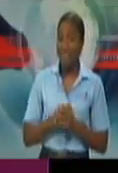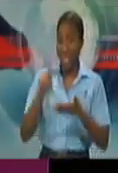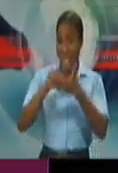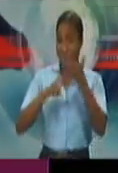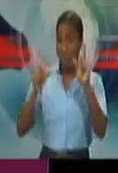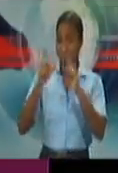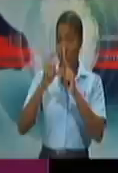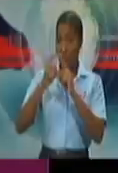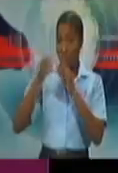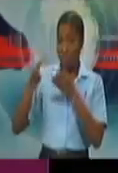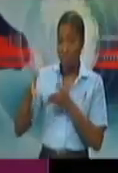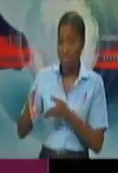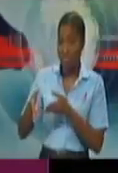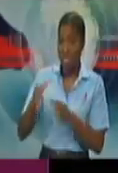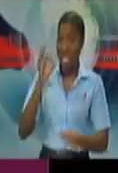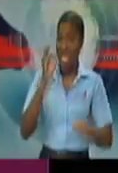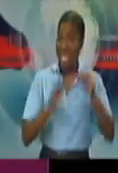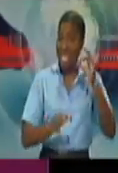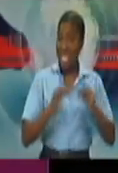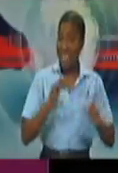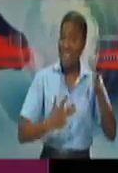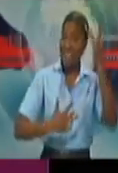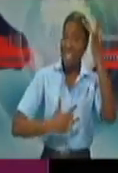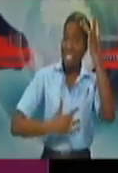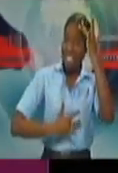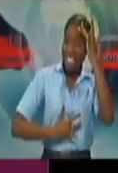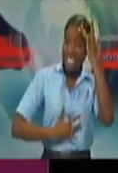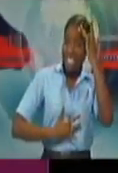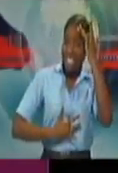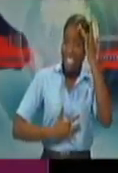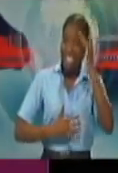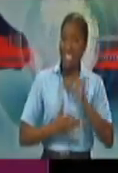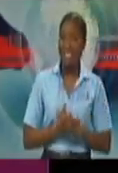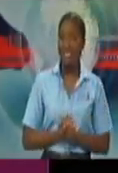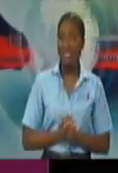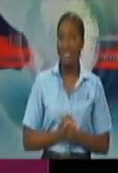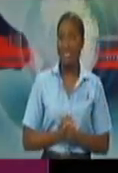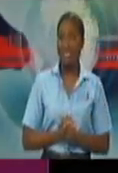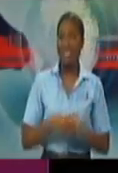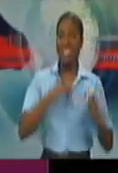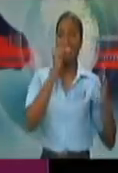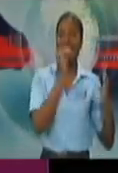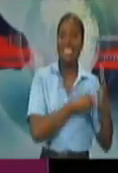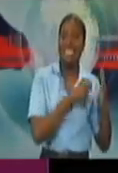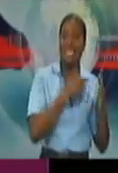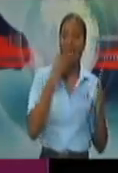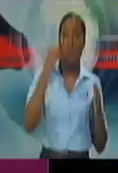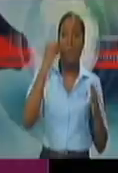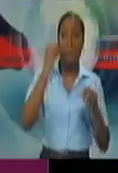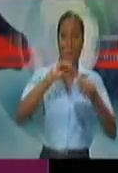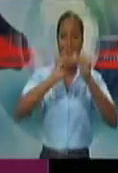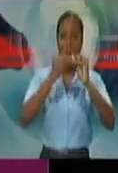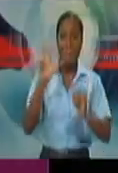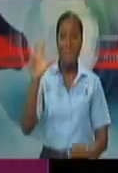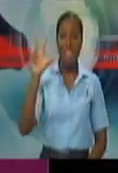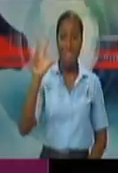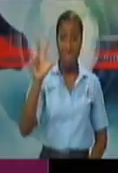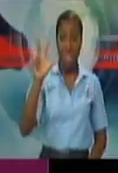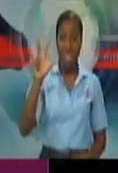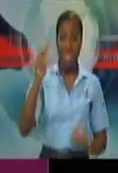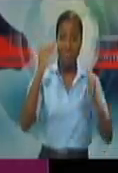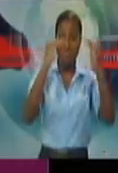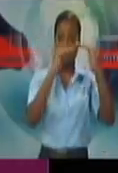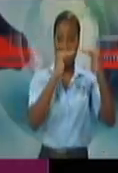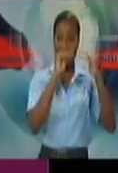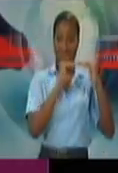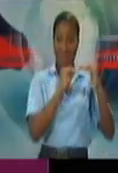If you are ill, it's supposed to be there, but we always tell people, yes, look at here, bullet point number three, stay